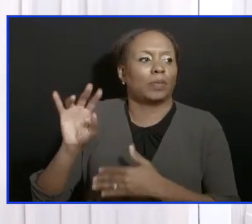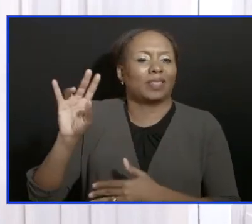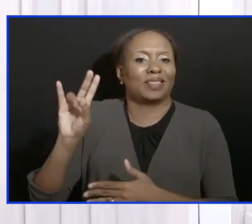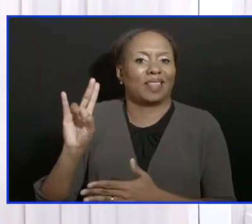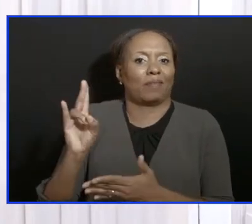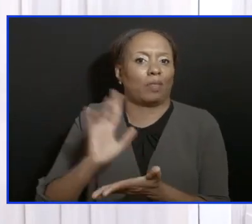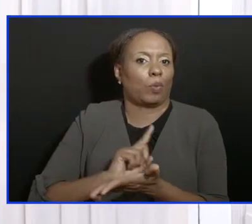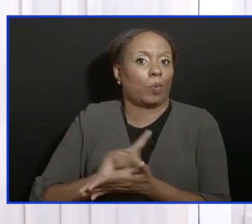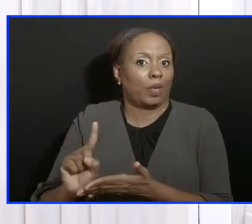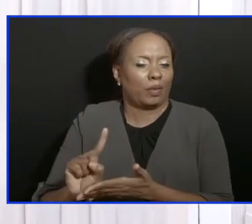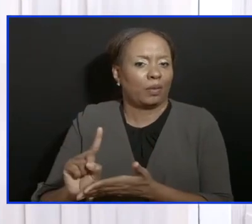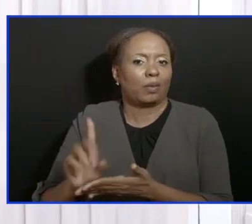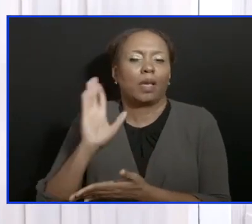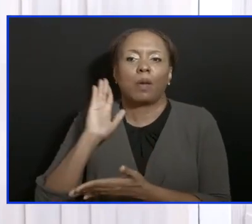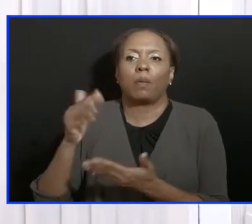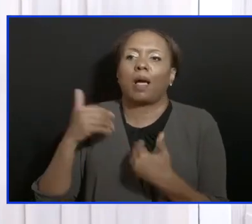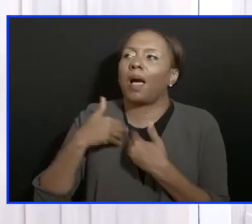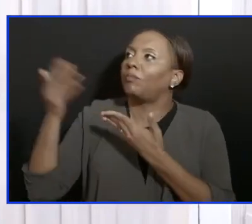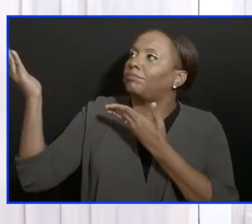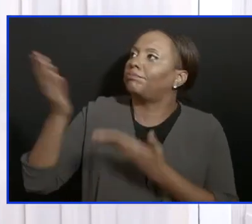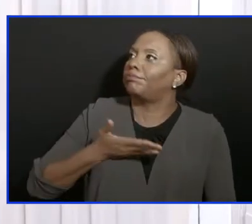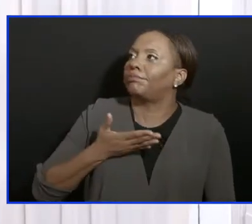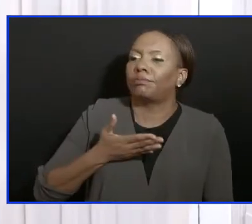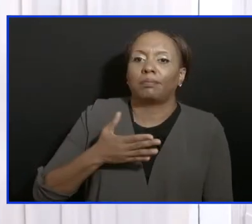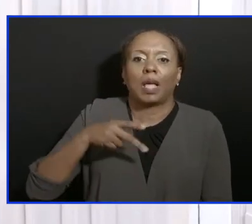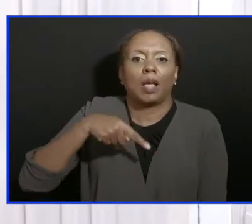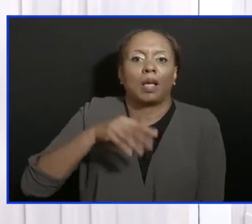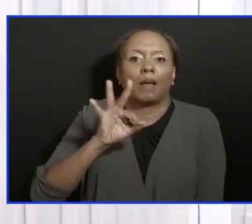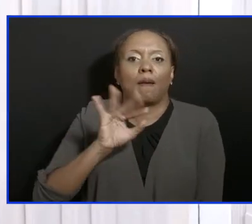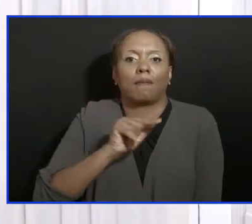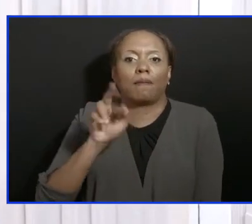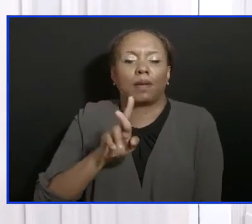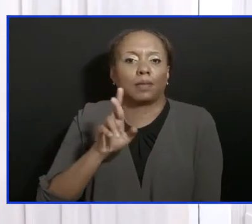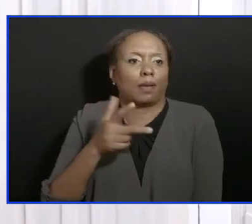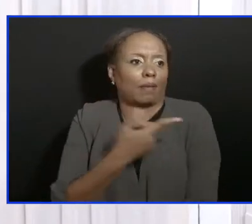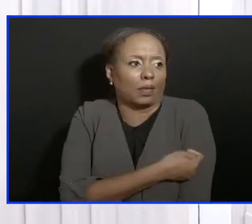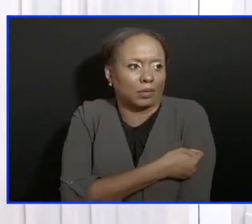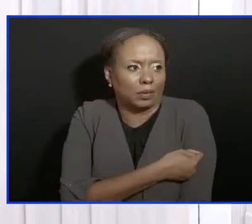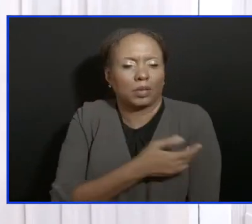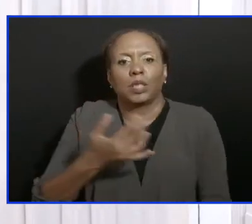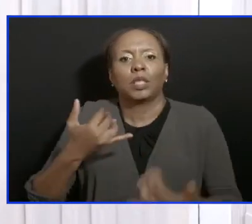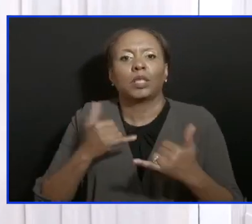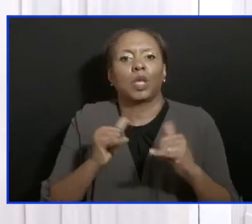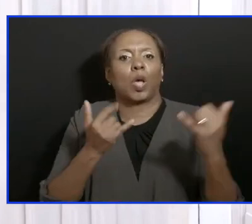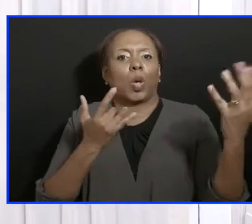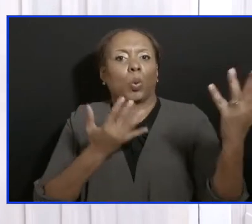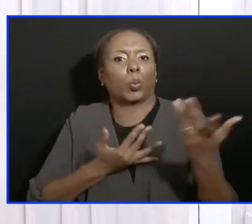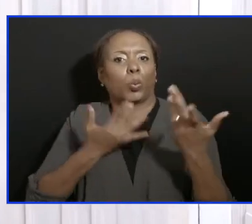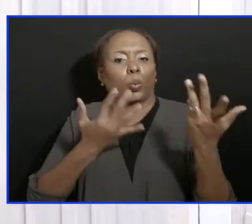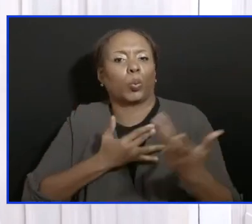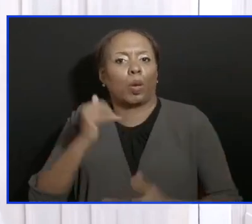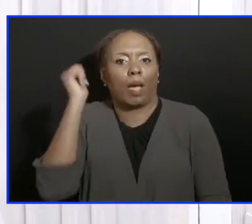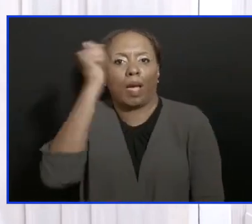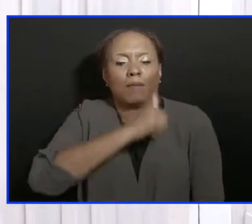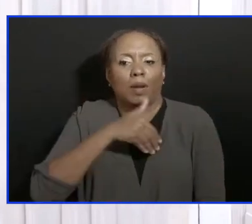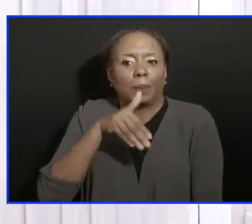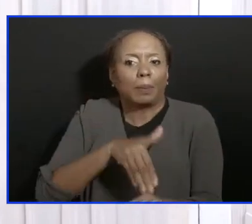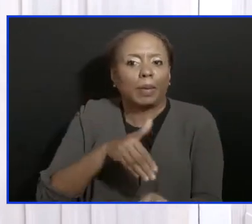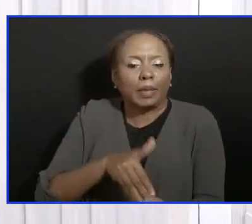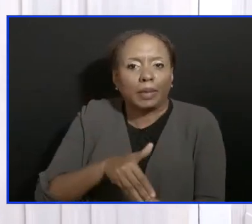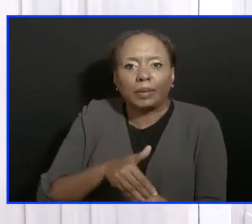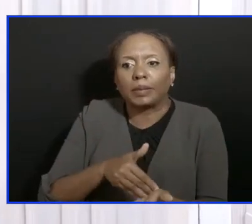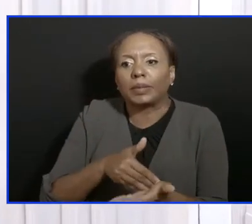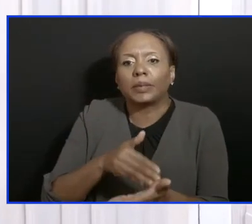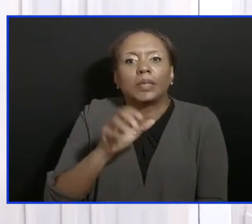other Pfizer vaccines that we need. But that's not everything that we need. We're still waiting on the African medical supplies platform. We're still waiting on